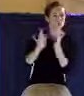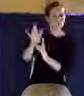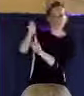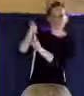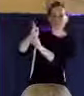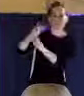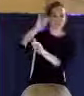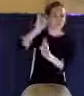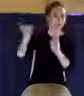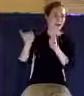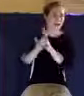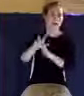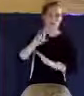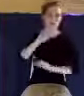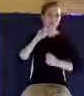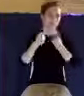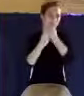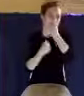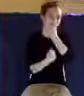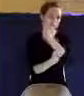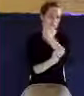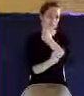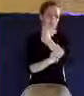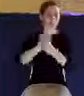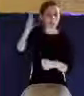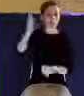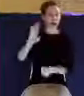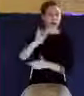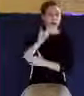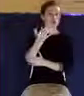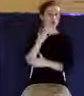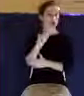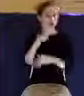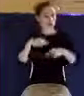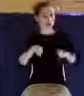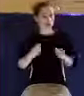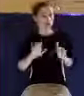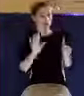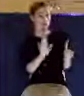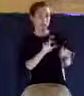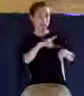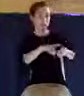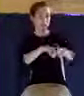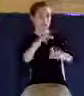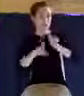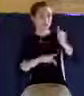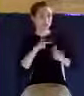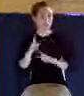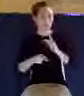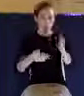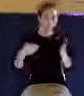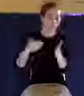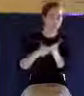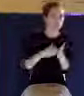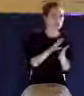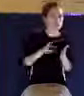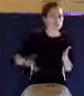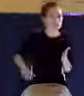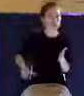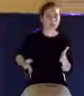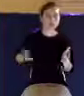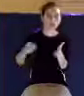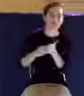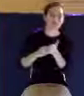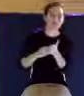And back in John's day, they were attacking the deity of Christ. They were attacking the incarnation of Christ. They were claiming that